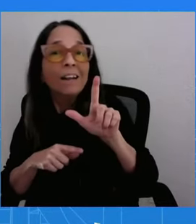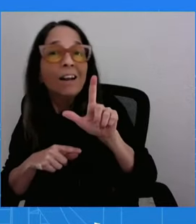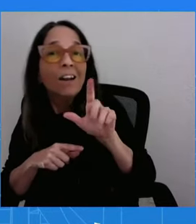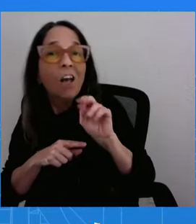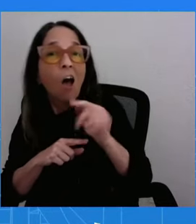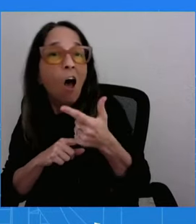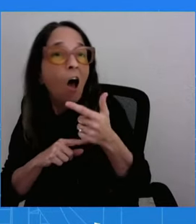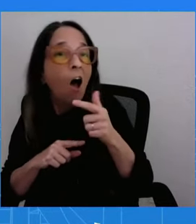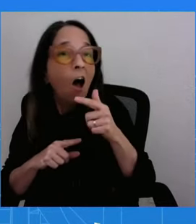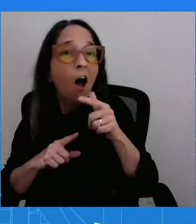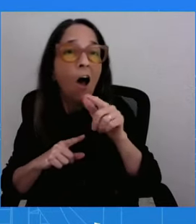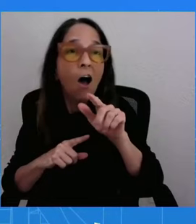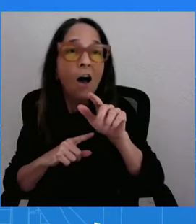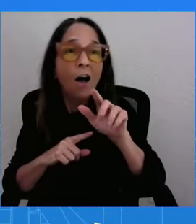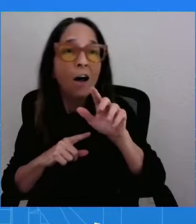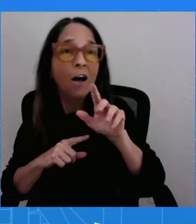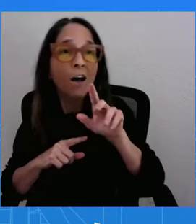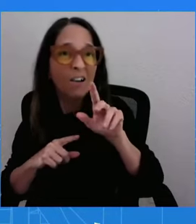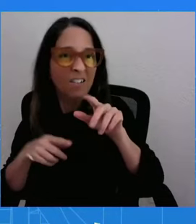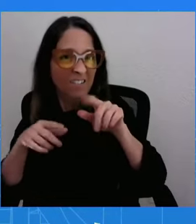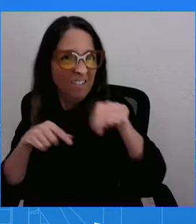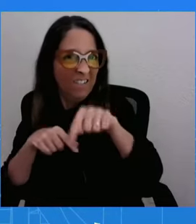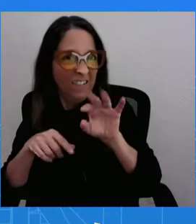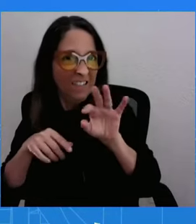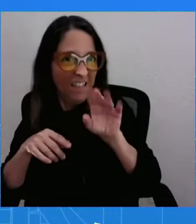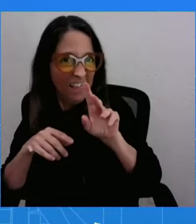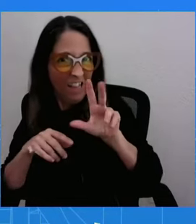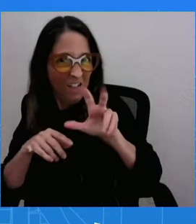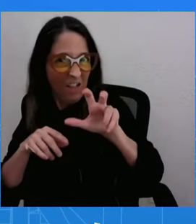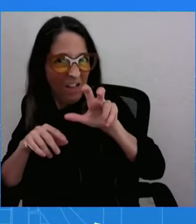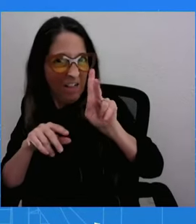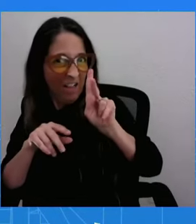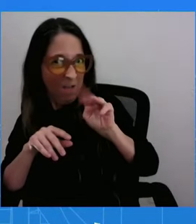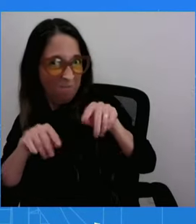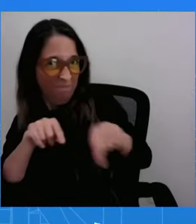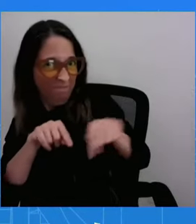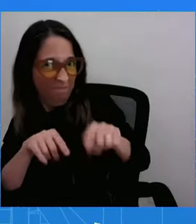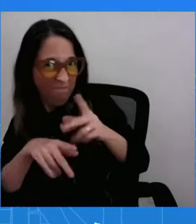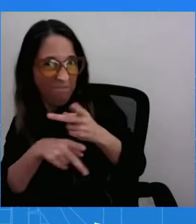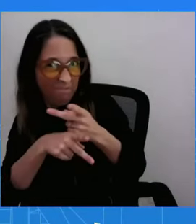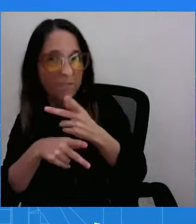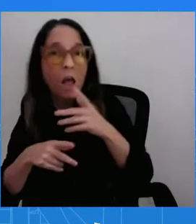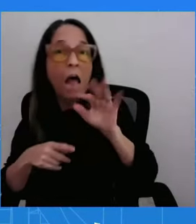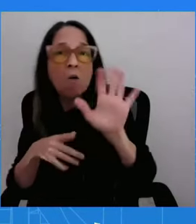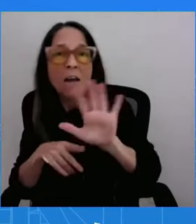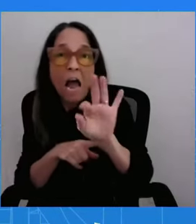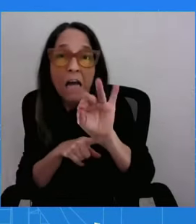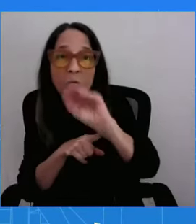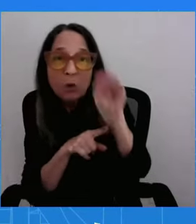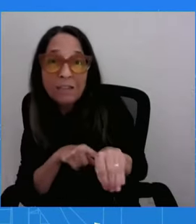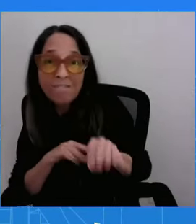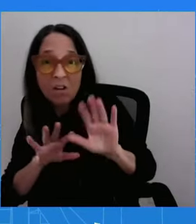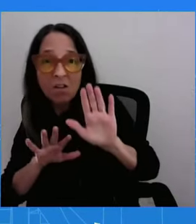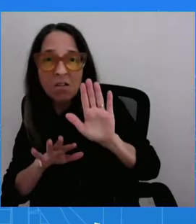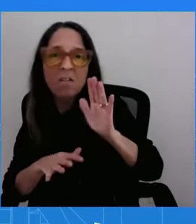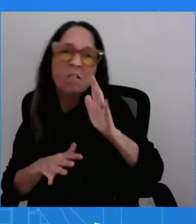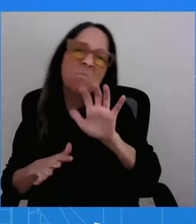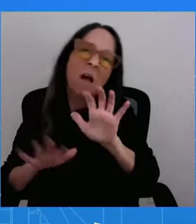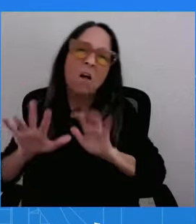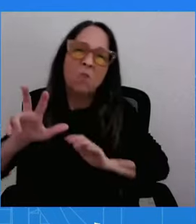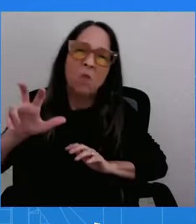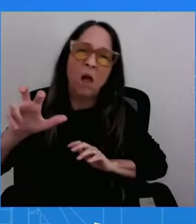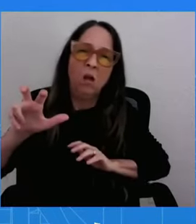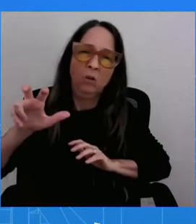inside Russia. So the argument that somehow if you just give them and attack them and tell them it's okay that they're going to be able to go in and hit the